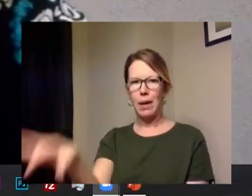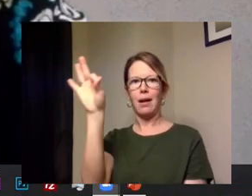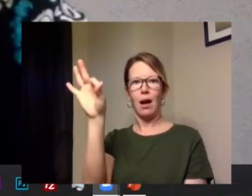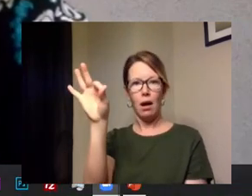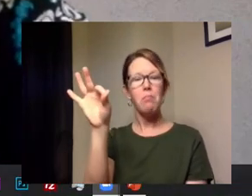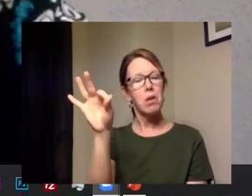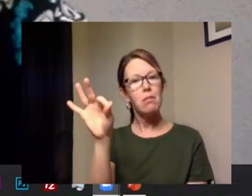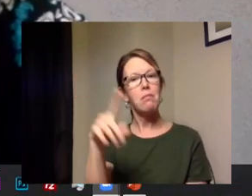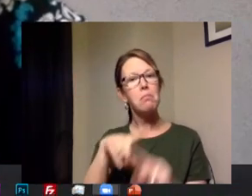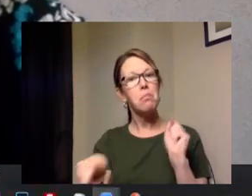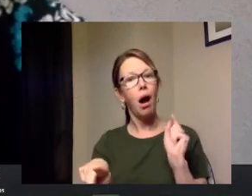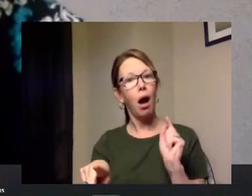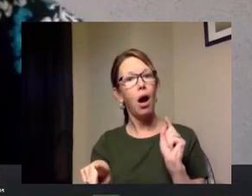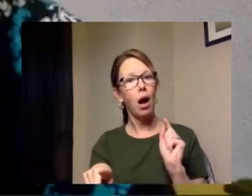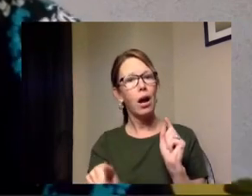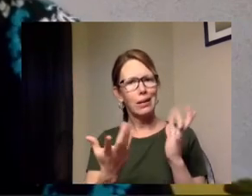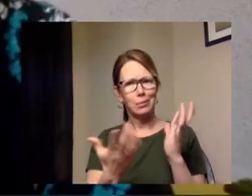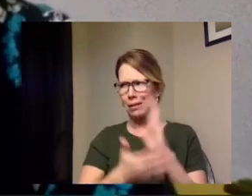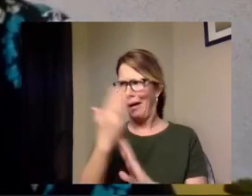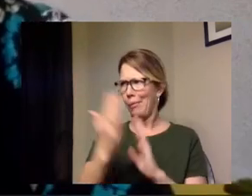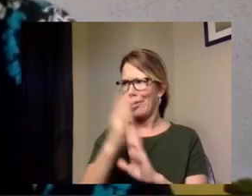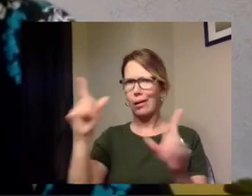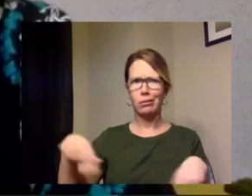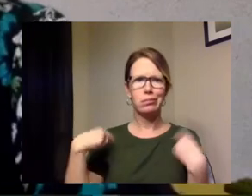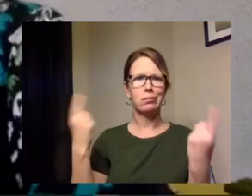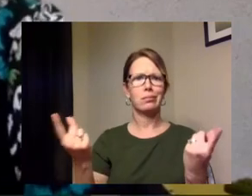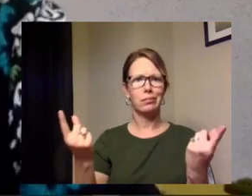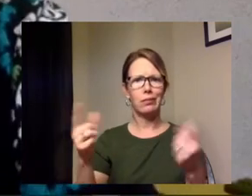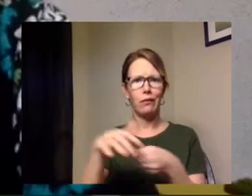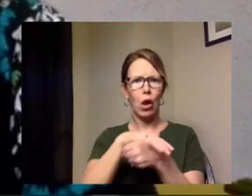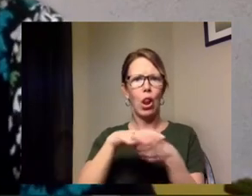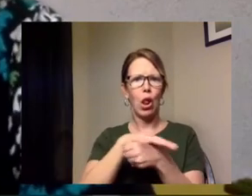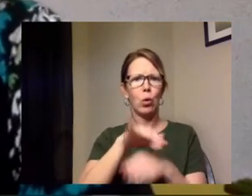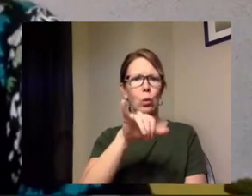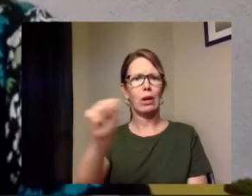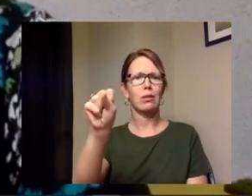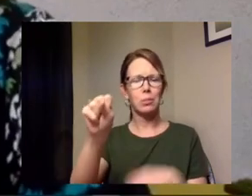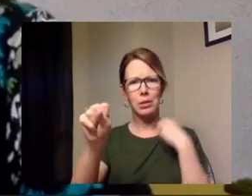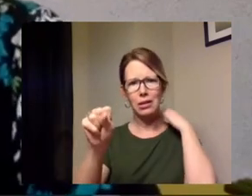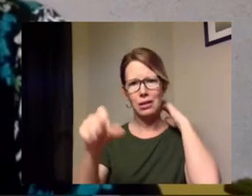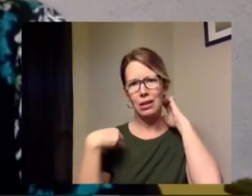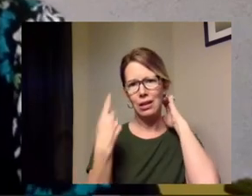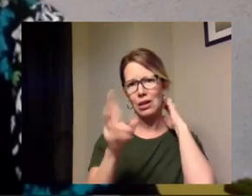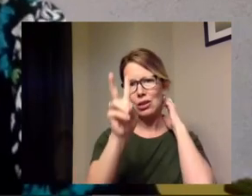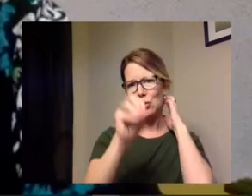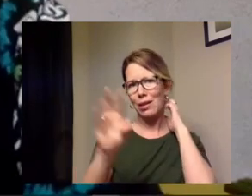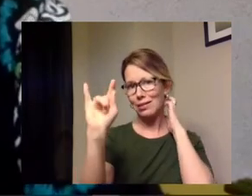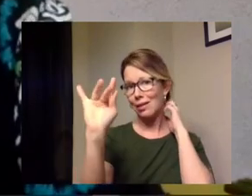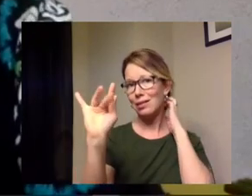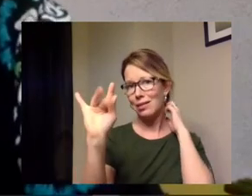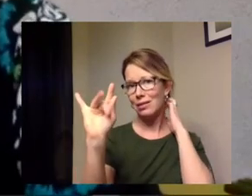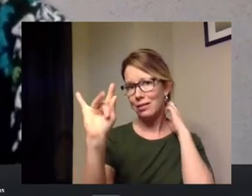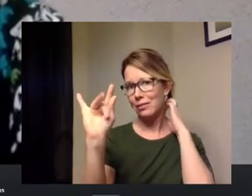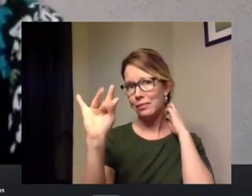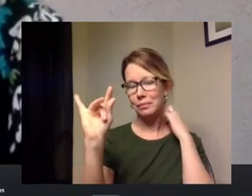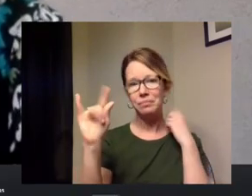has um it has been operating for the local yellow springs food pantry since 2018 and they bring